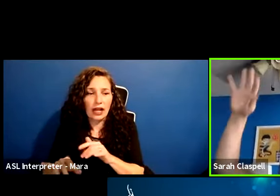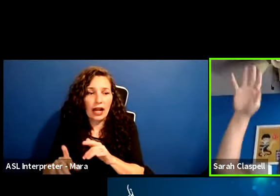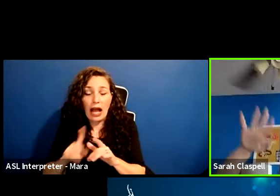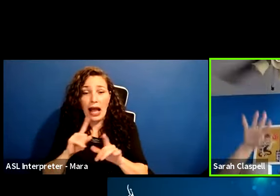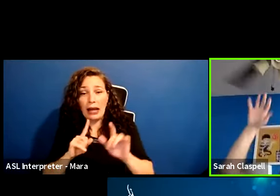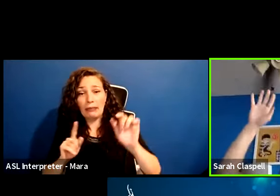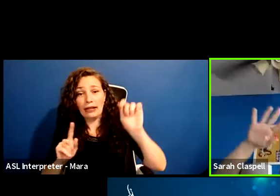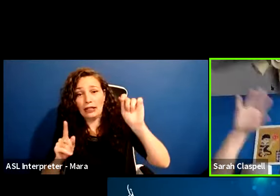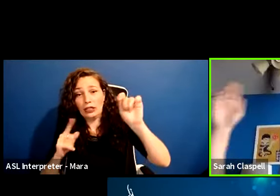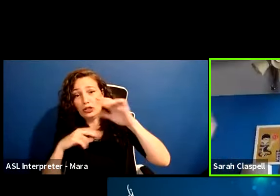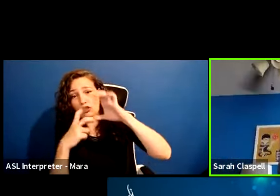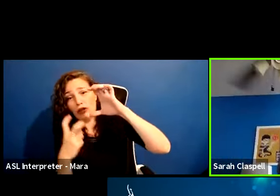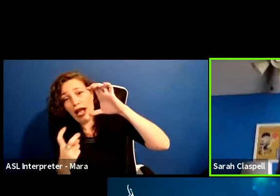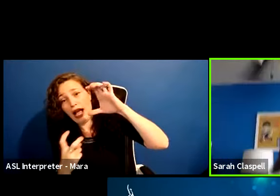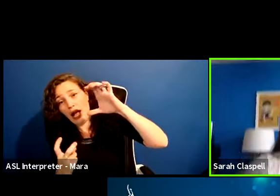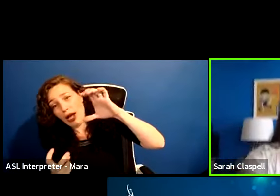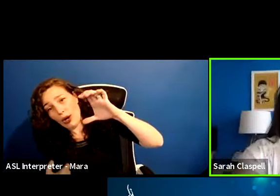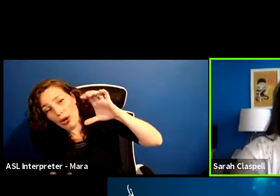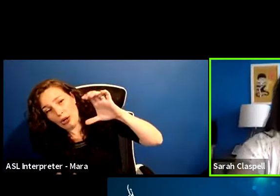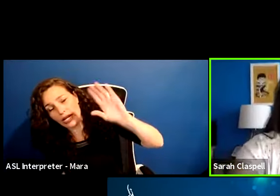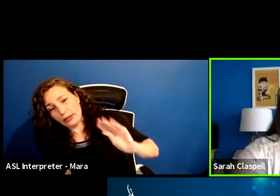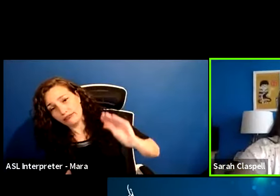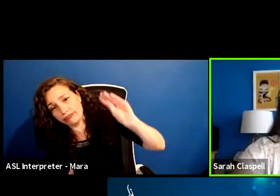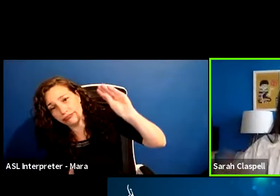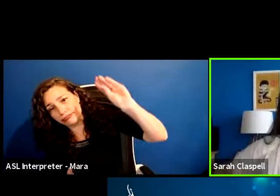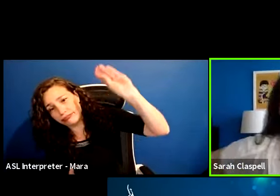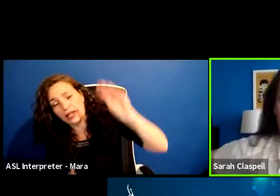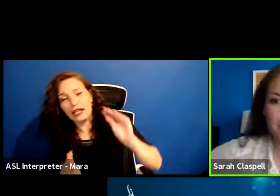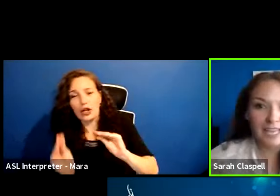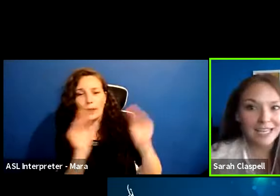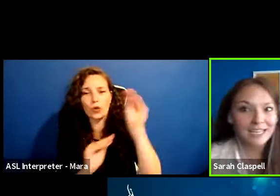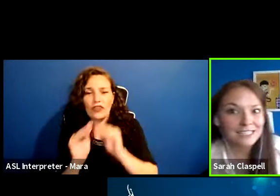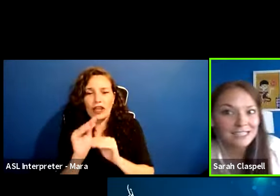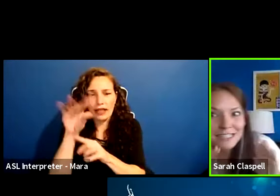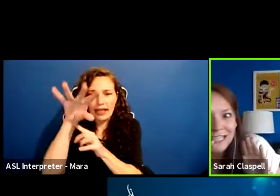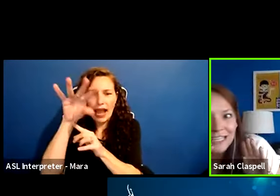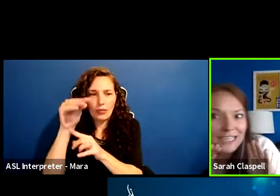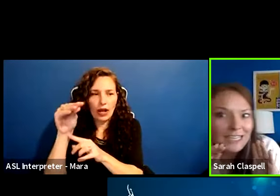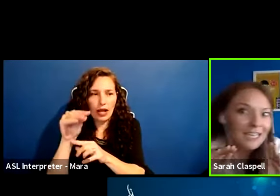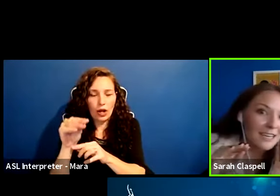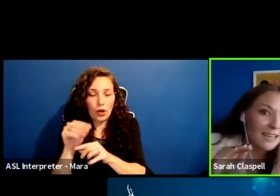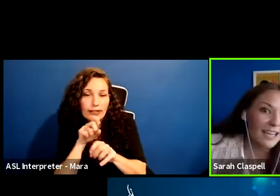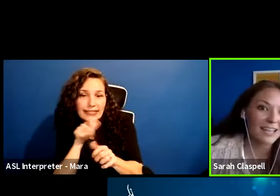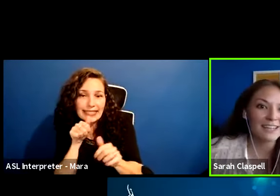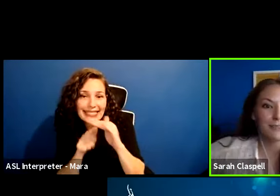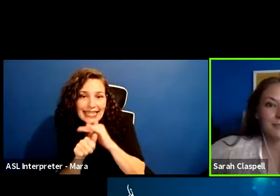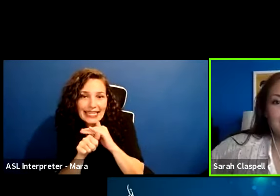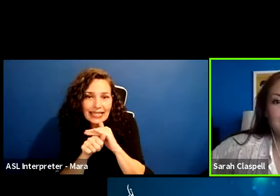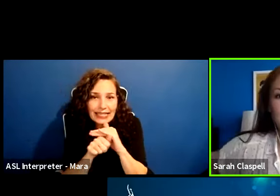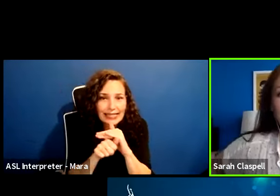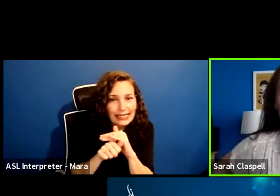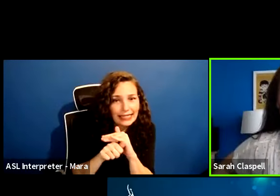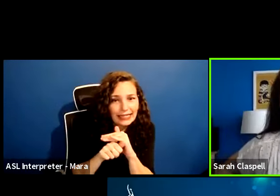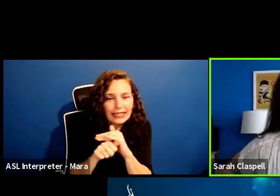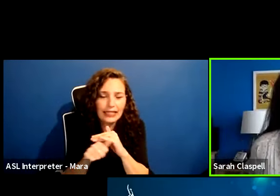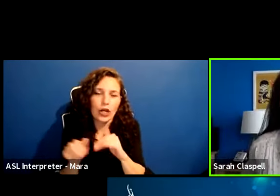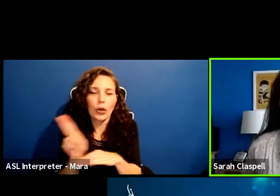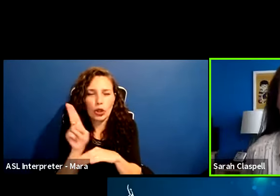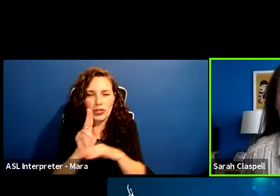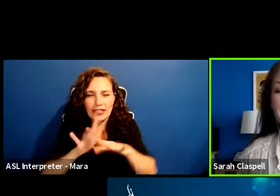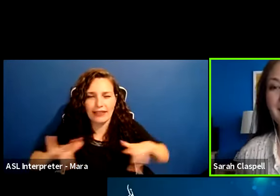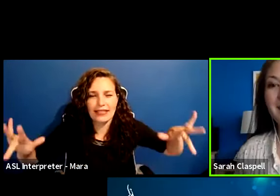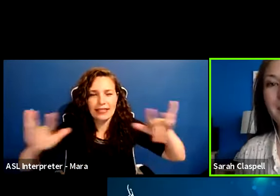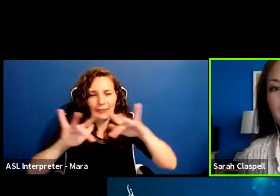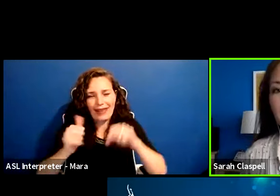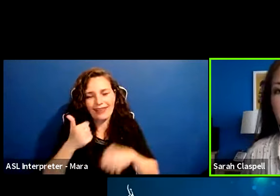no. Oh no. Um, moving their camera around or like sneaking in and using the space. Um,